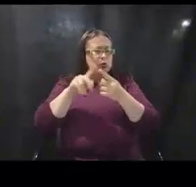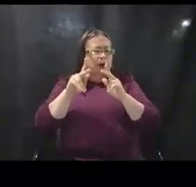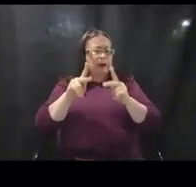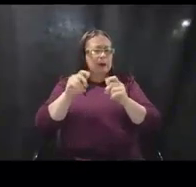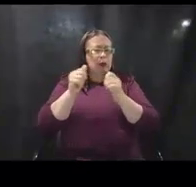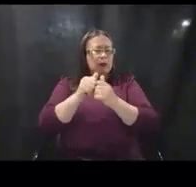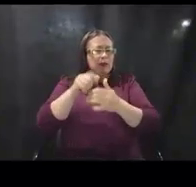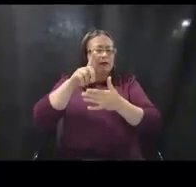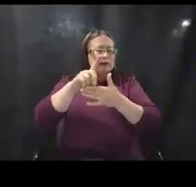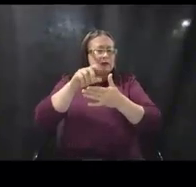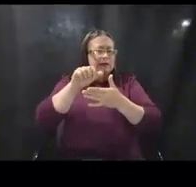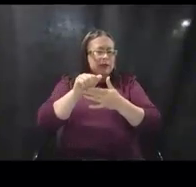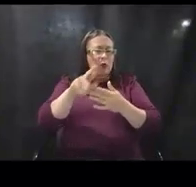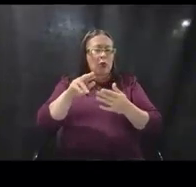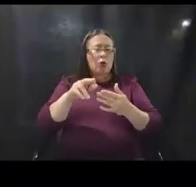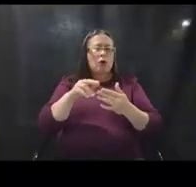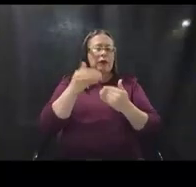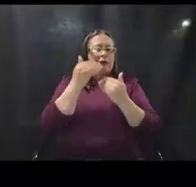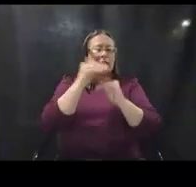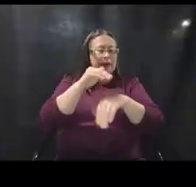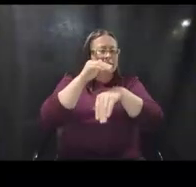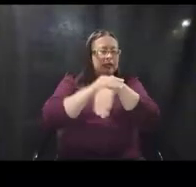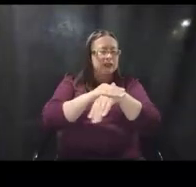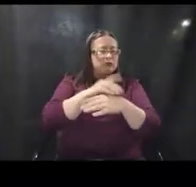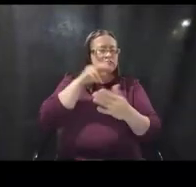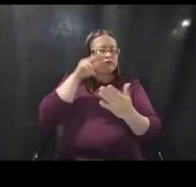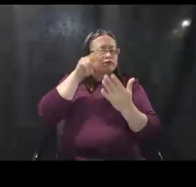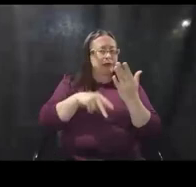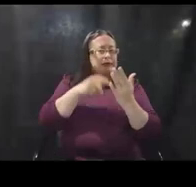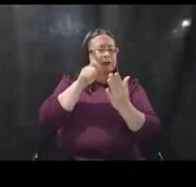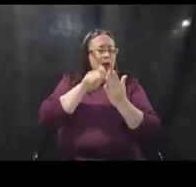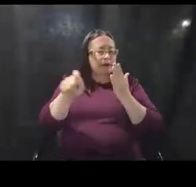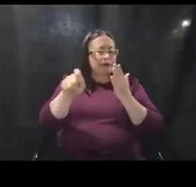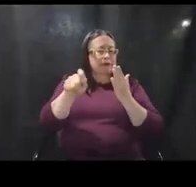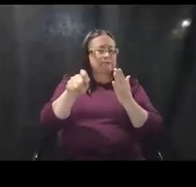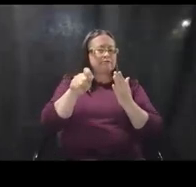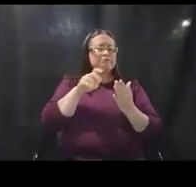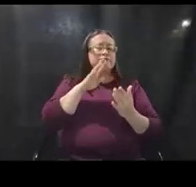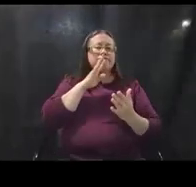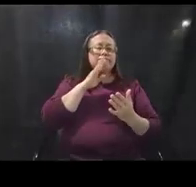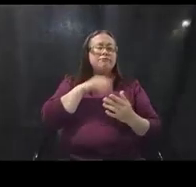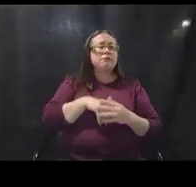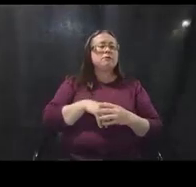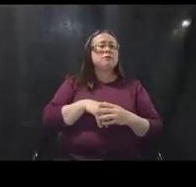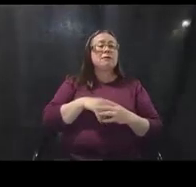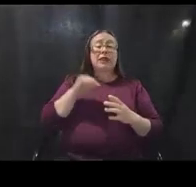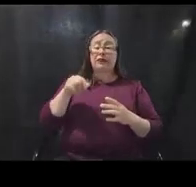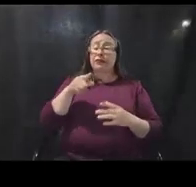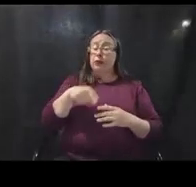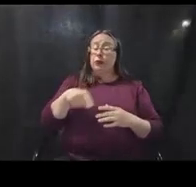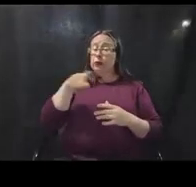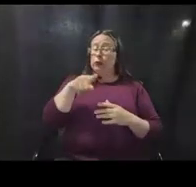English proficiency. If you're a tribal entity who has a large number of